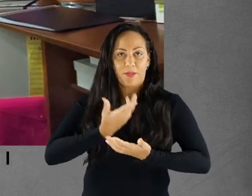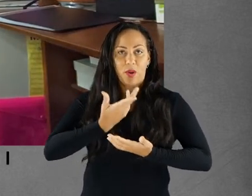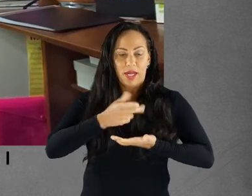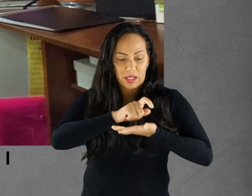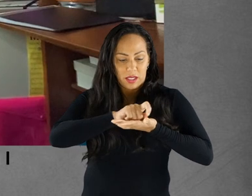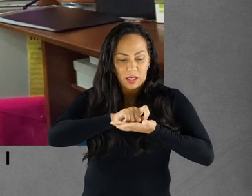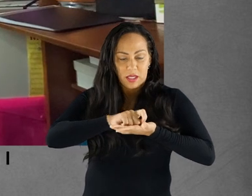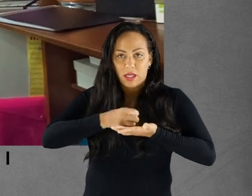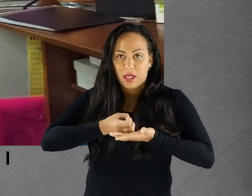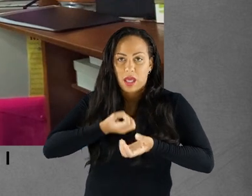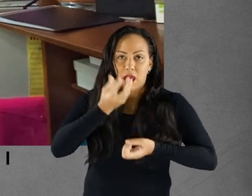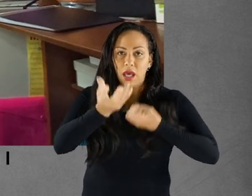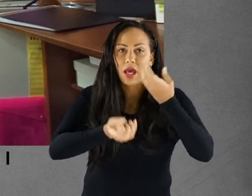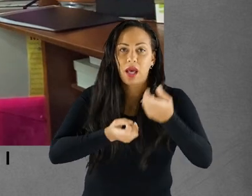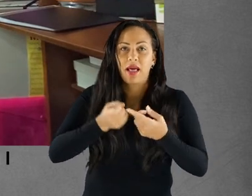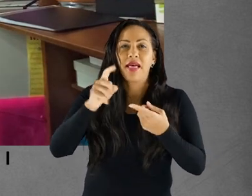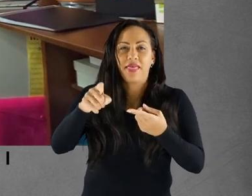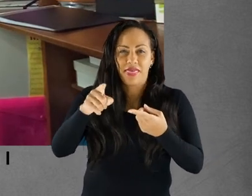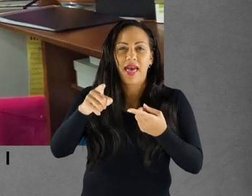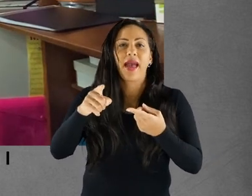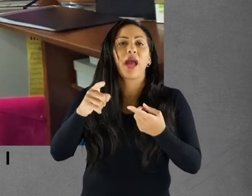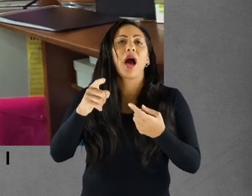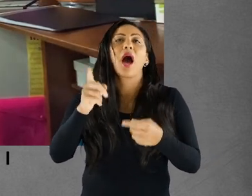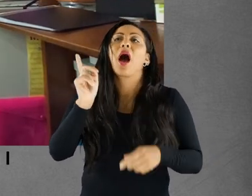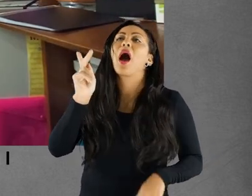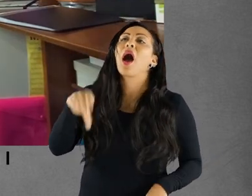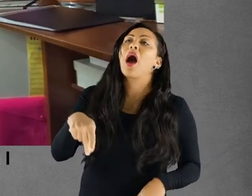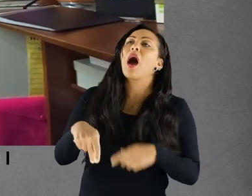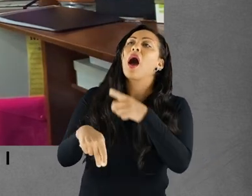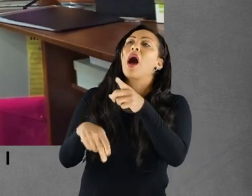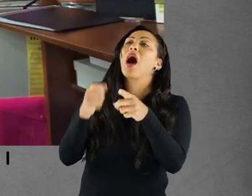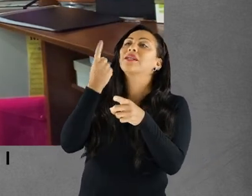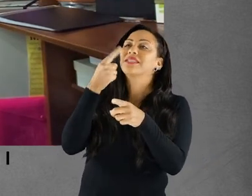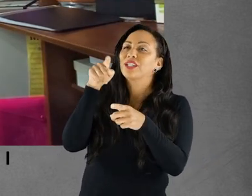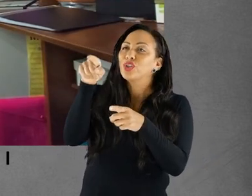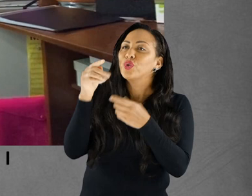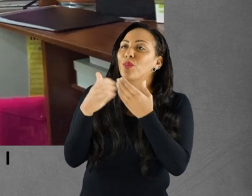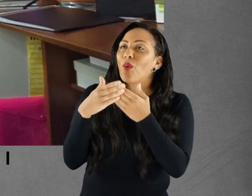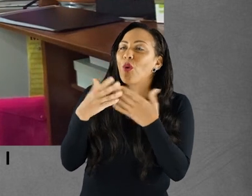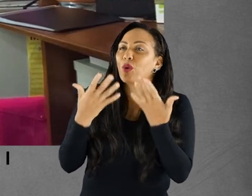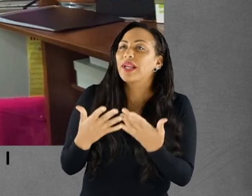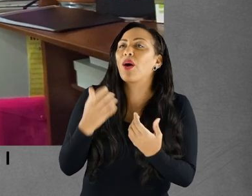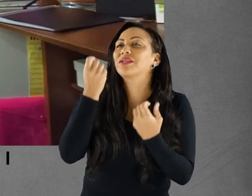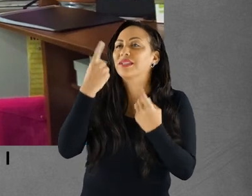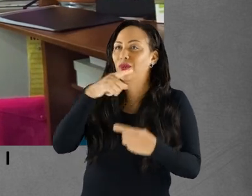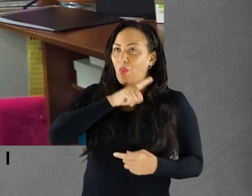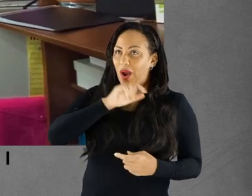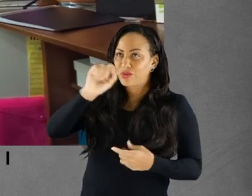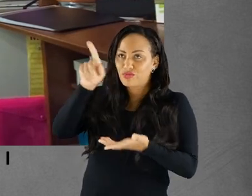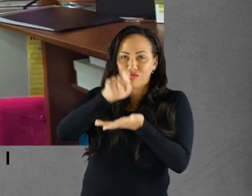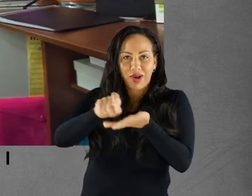and why and what drives them to write. When I sit down